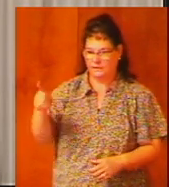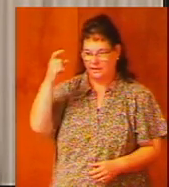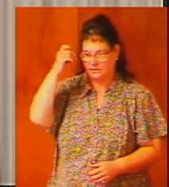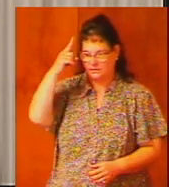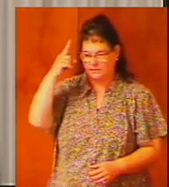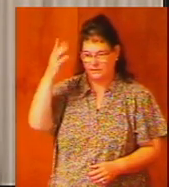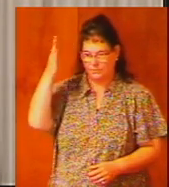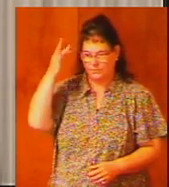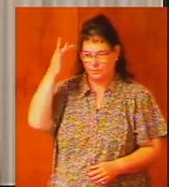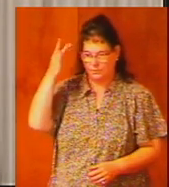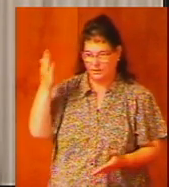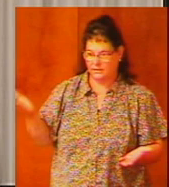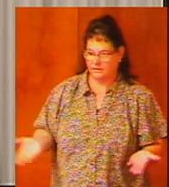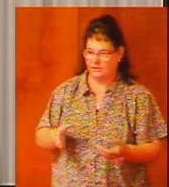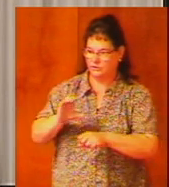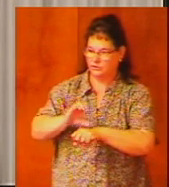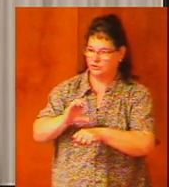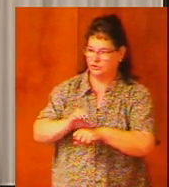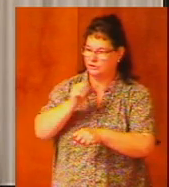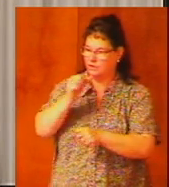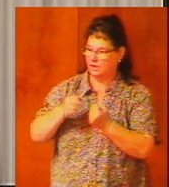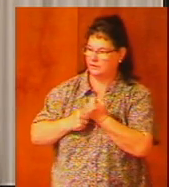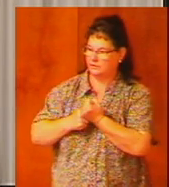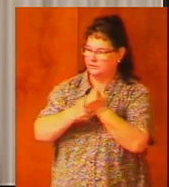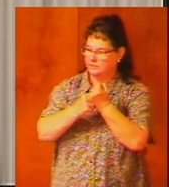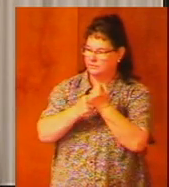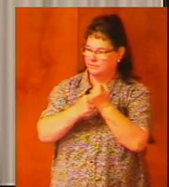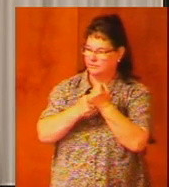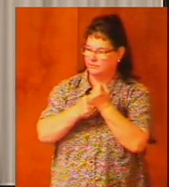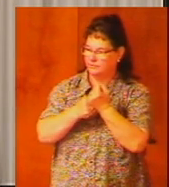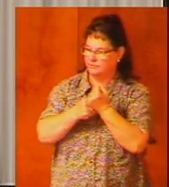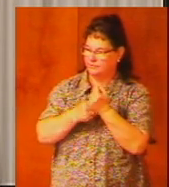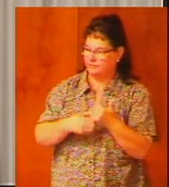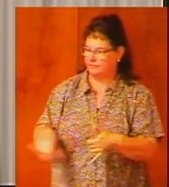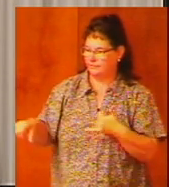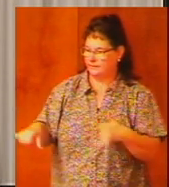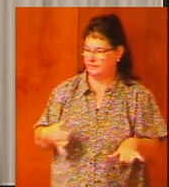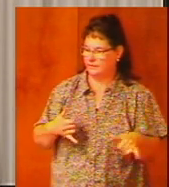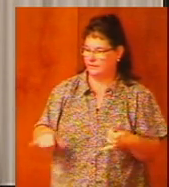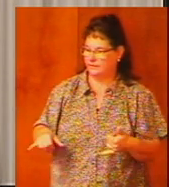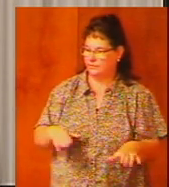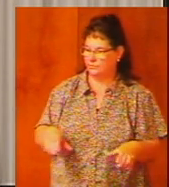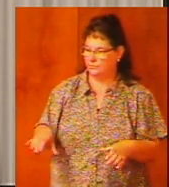why this church doesn't support recreational activities